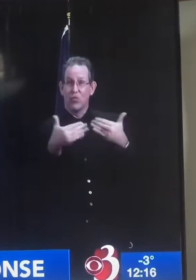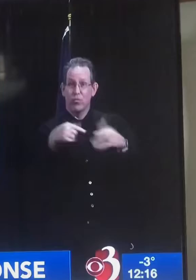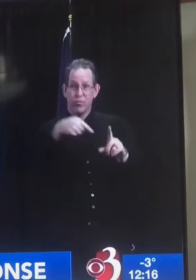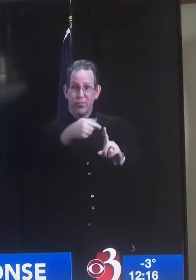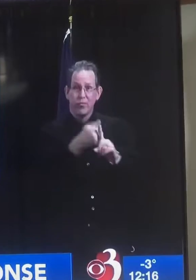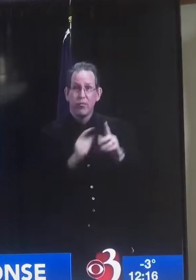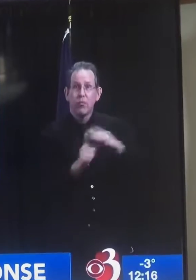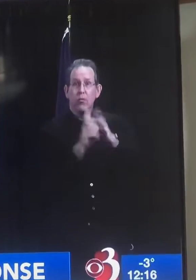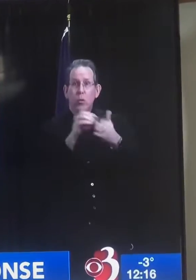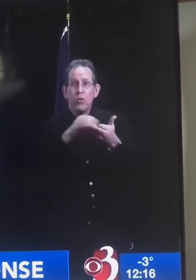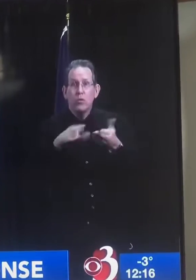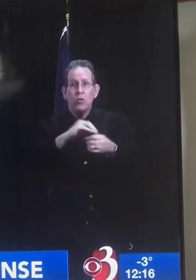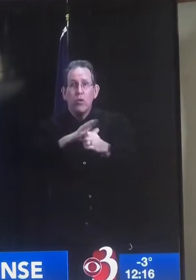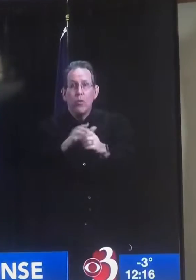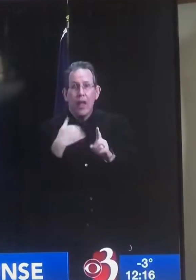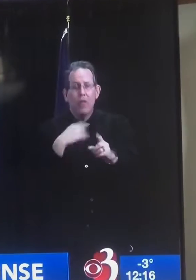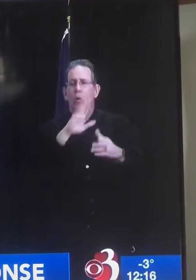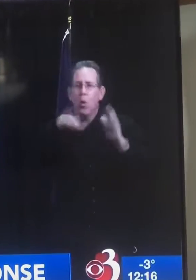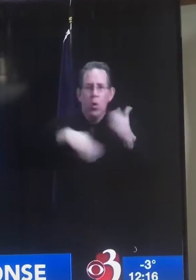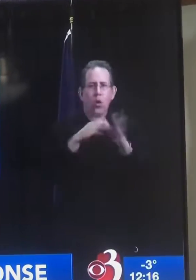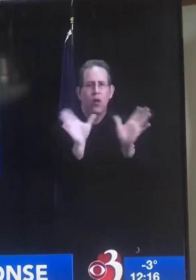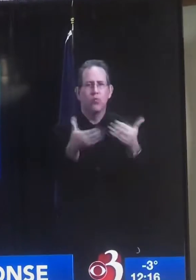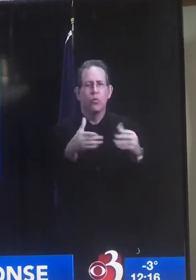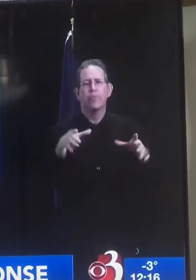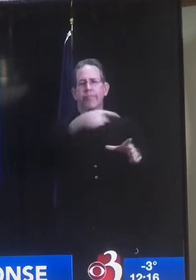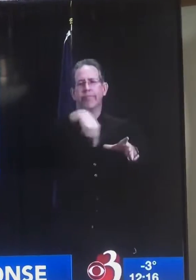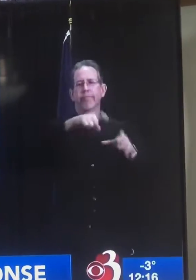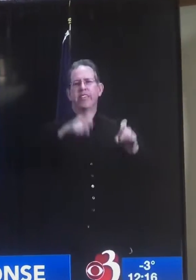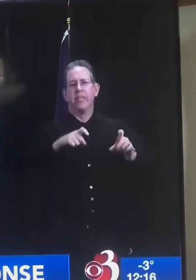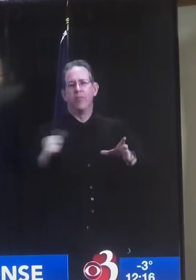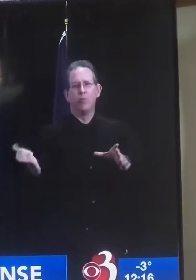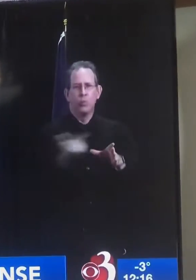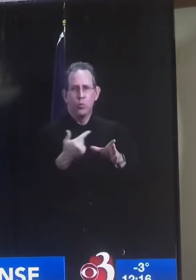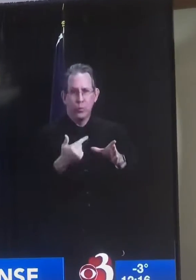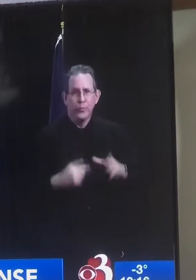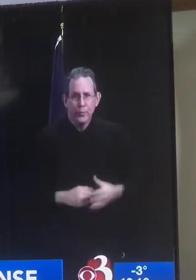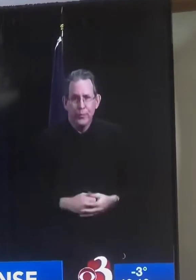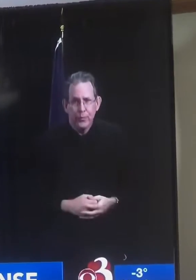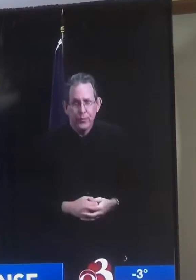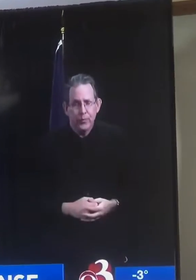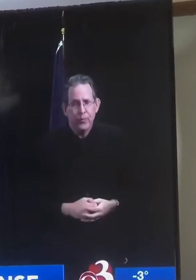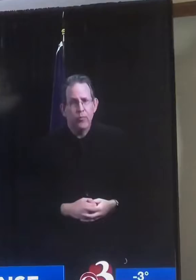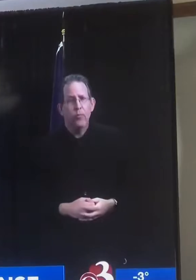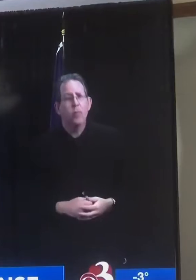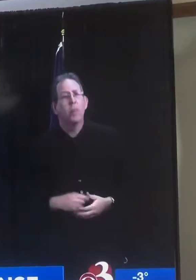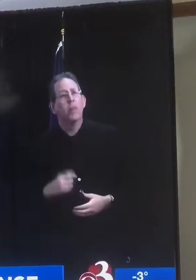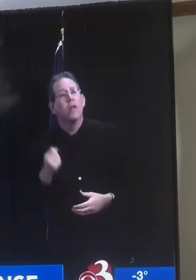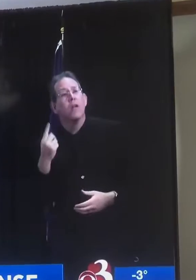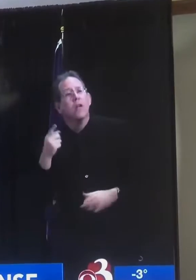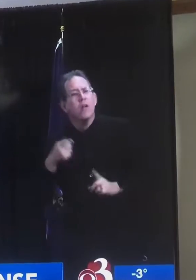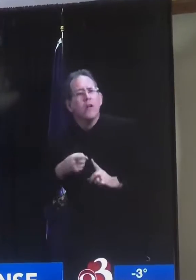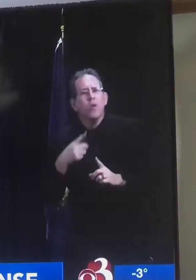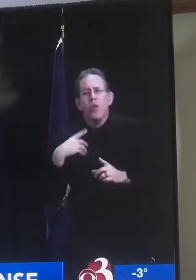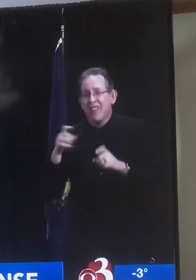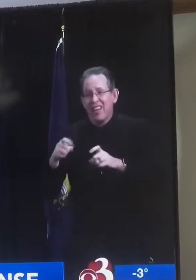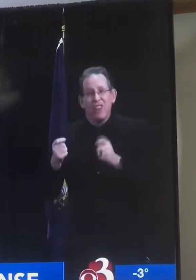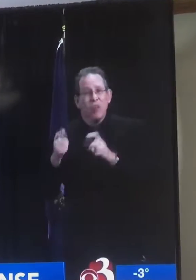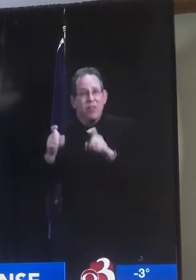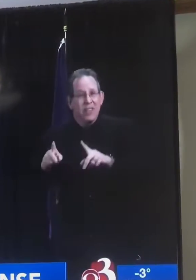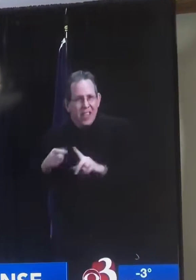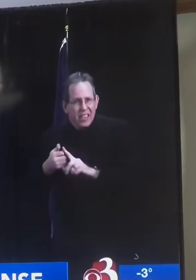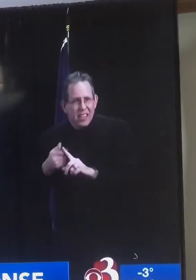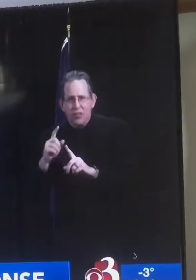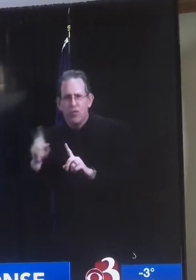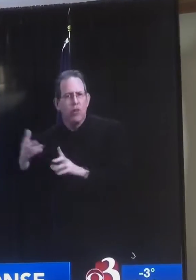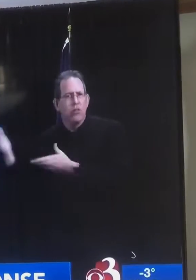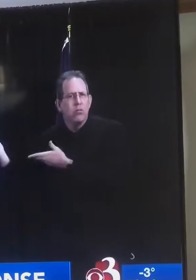in the class would be notified of a positive case, and rapid tests would be distributed to those who have gotten them through